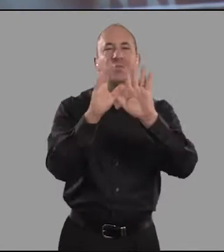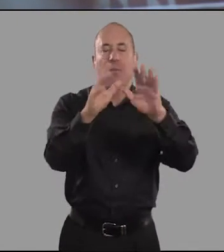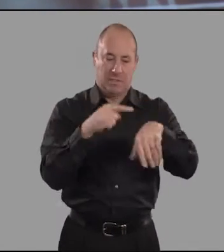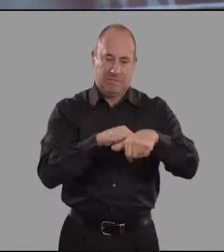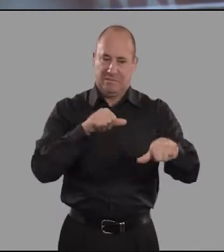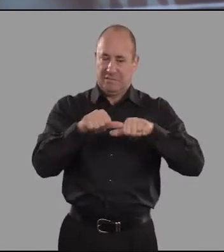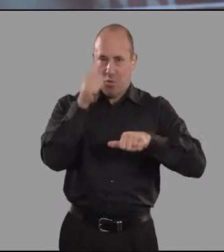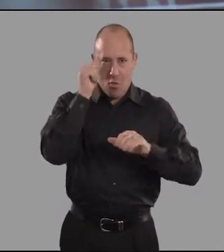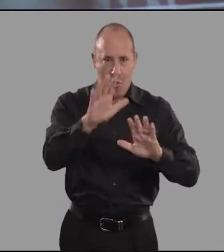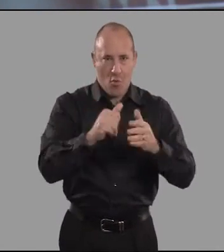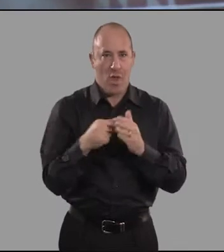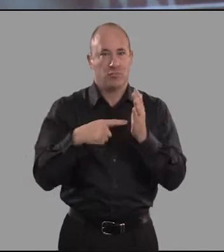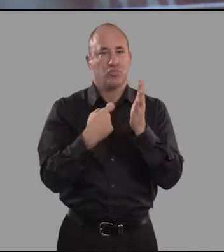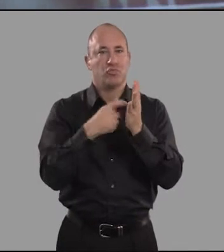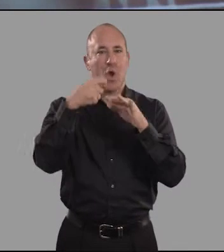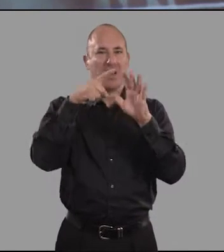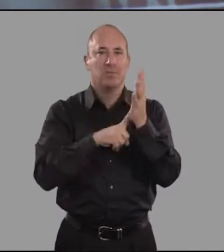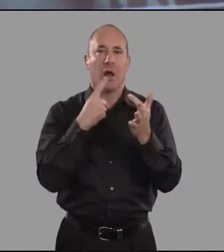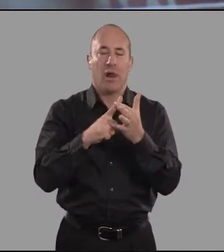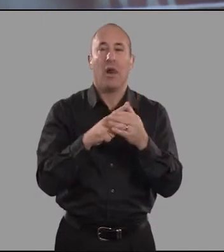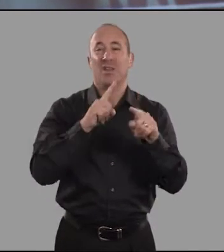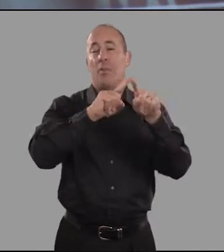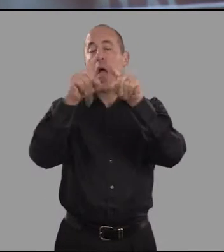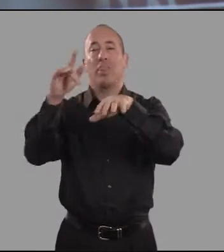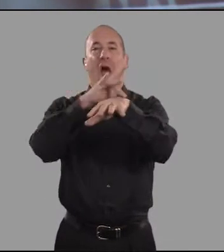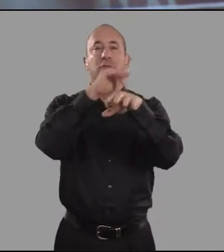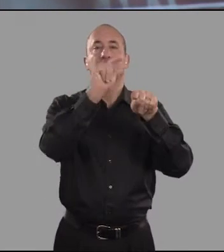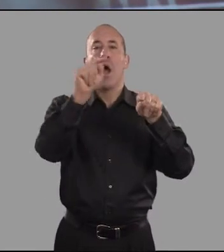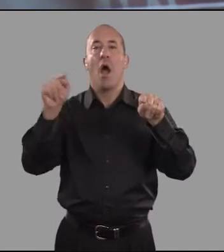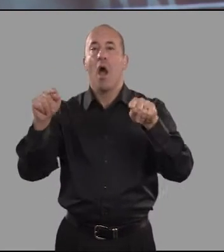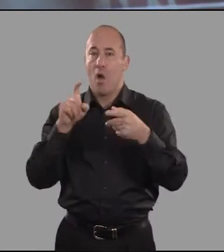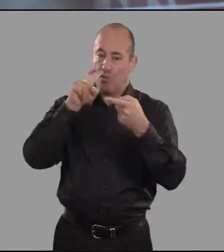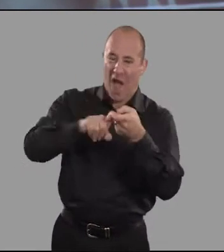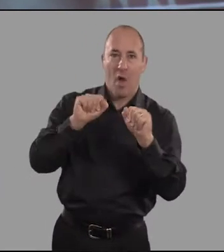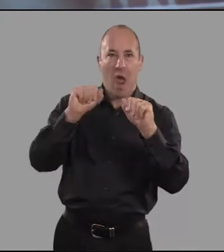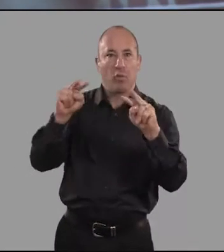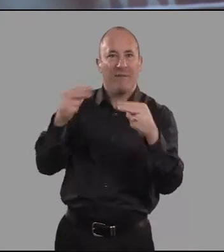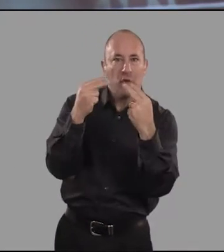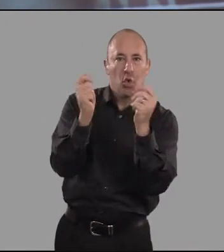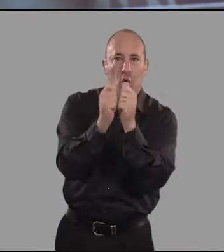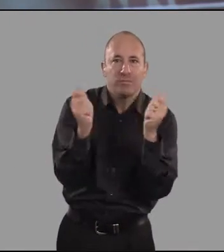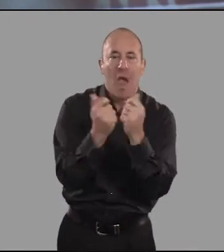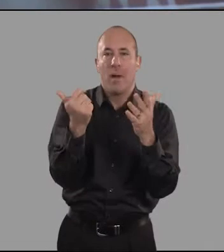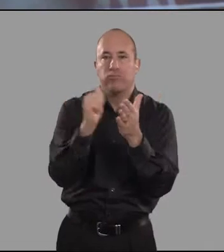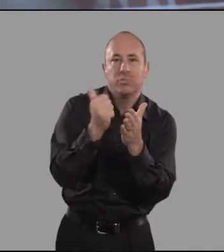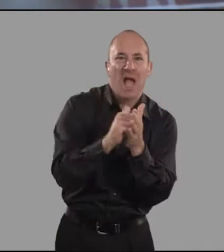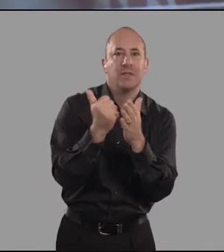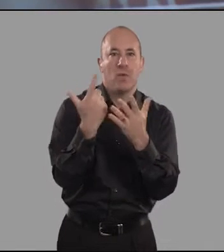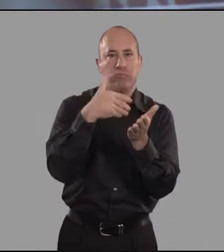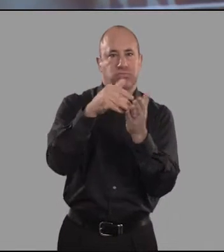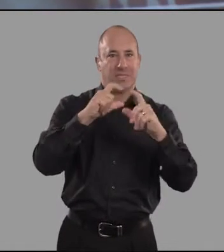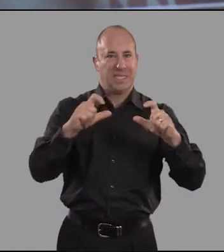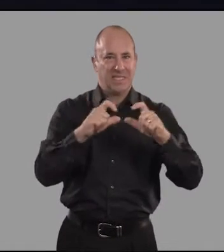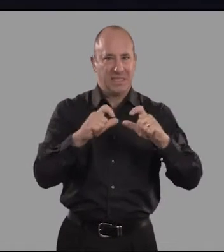example. Time is brief. But the Tricycle, like many other theatres, is dependent on reviews and press profile for ticket sales, and therefore